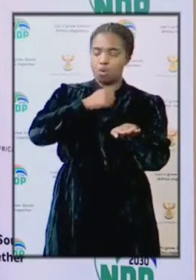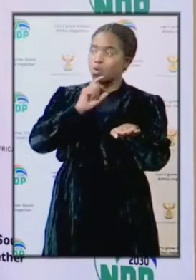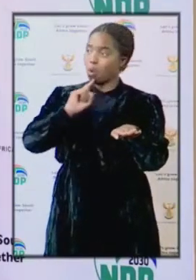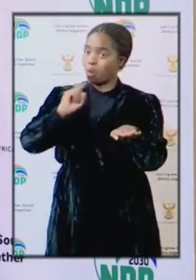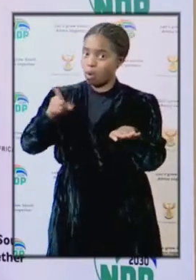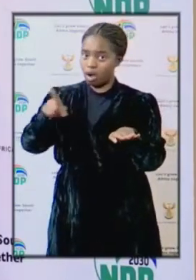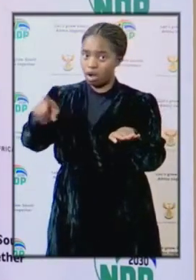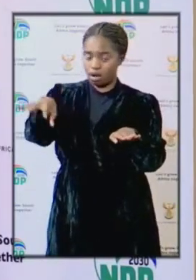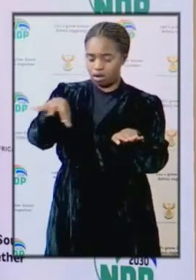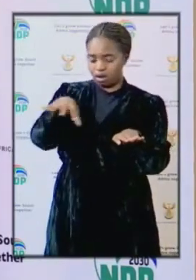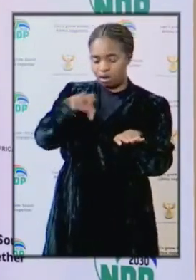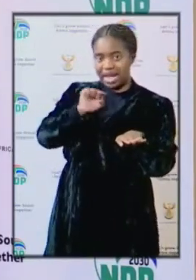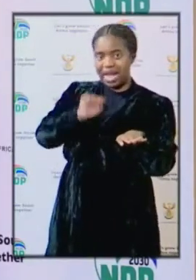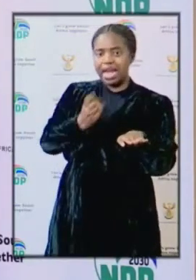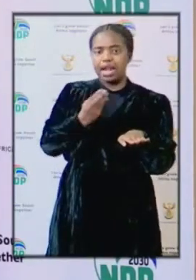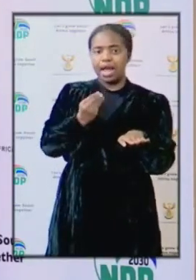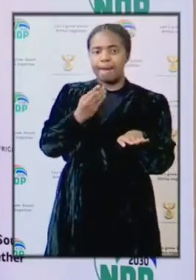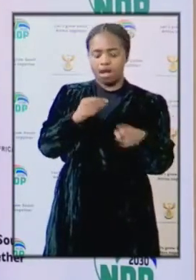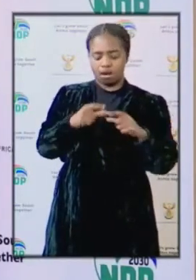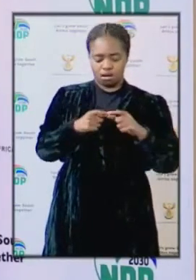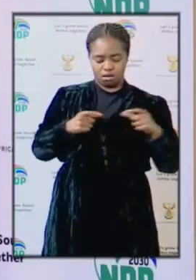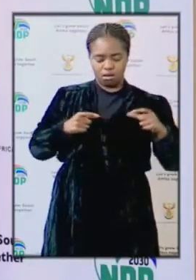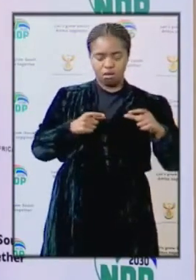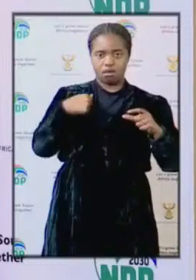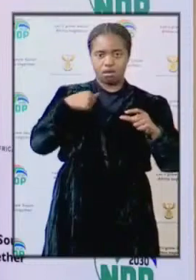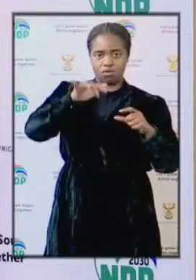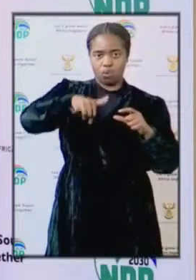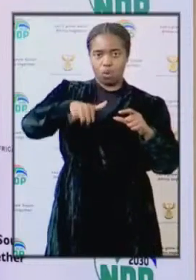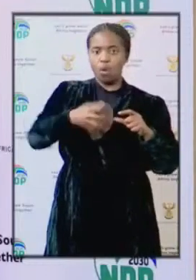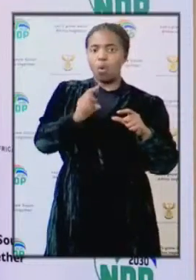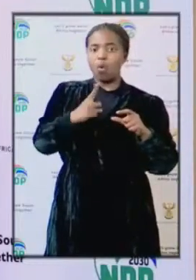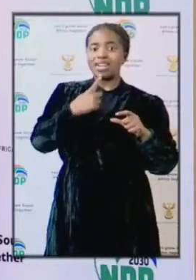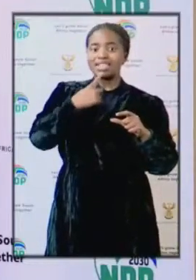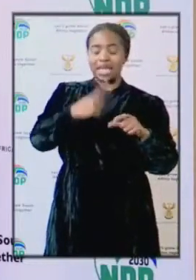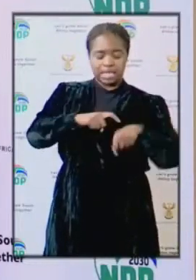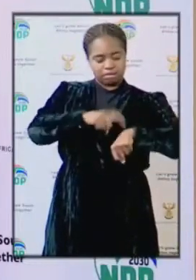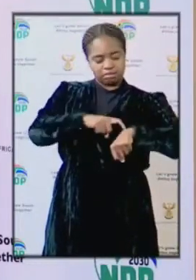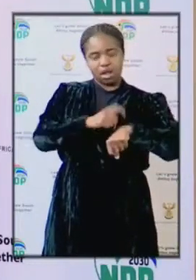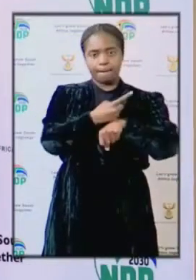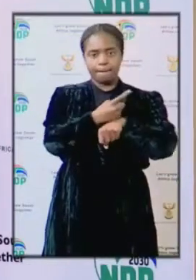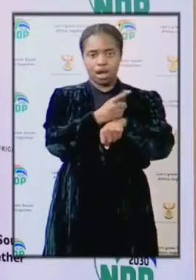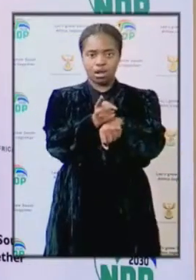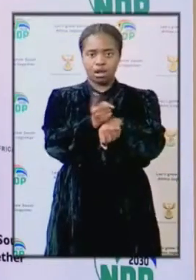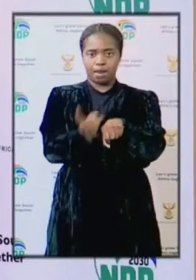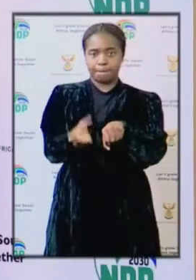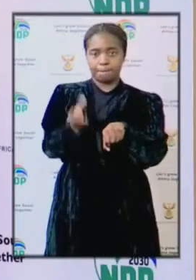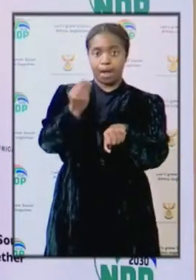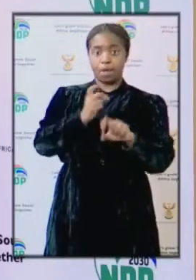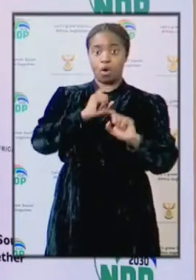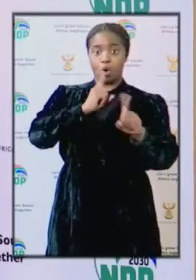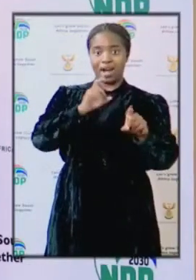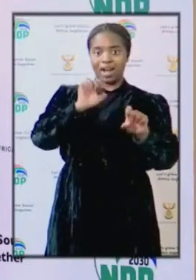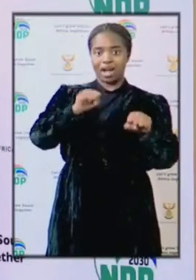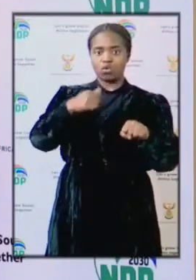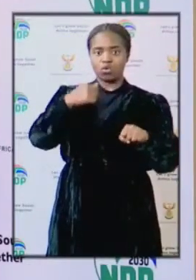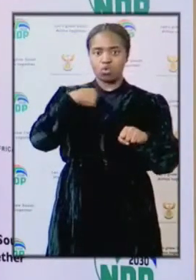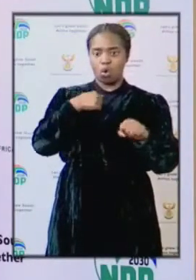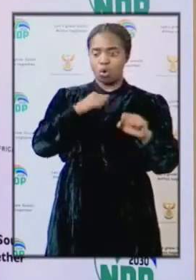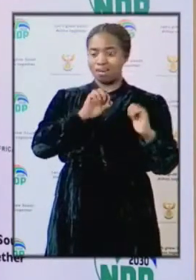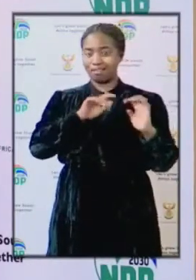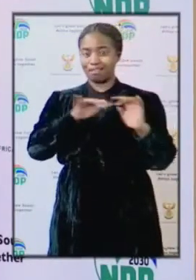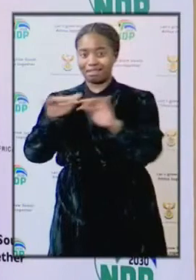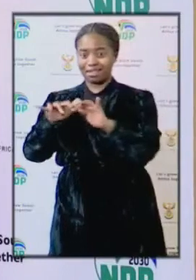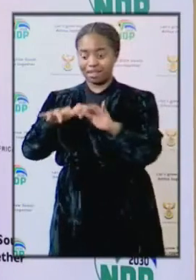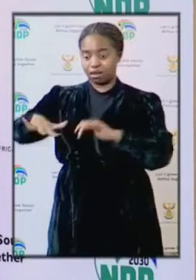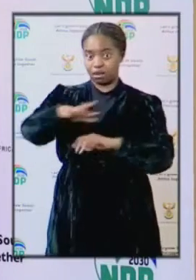and then you are given either a number or some level of indication that by 10 minutes you will receive your order. So you don't gather inside,